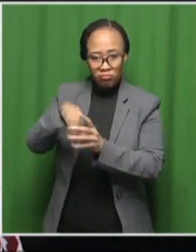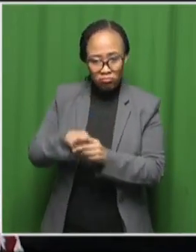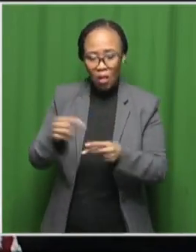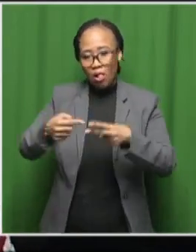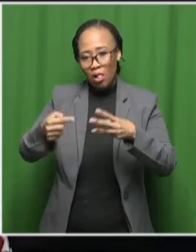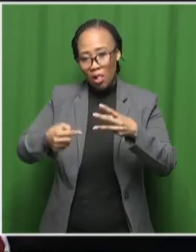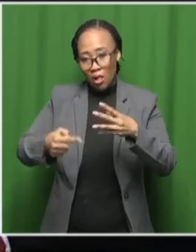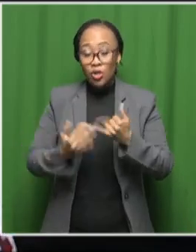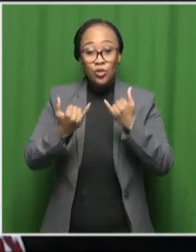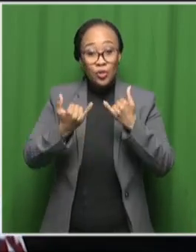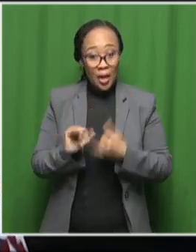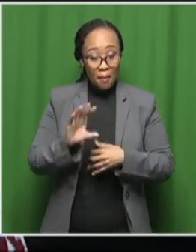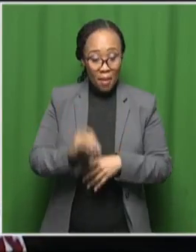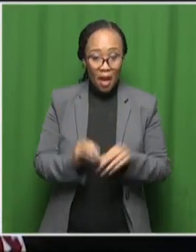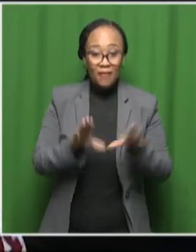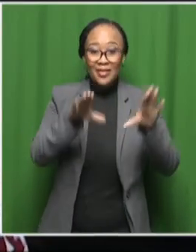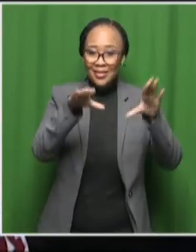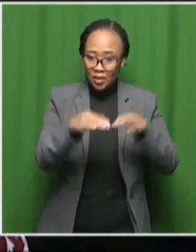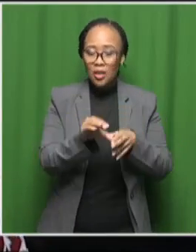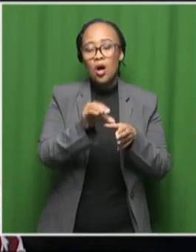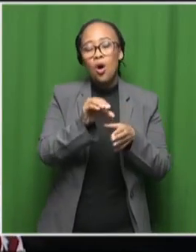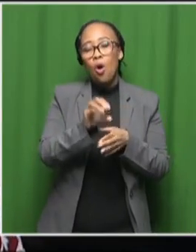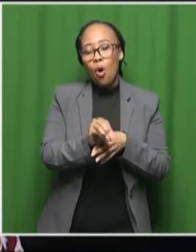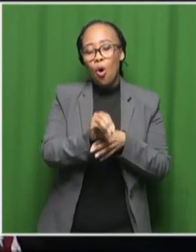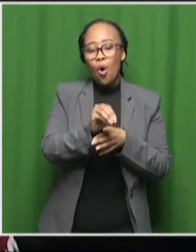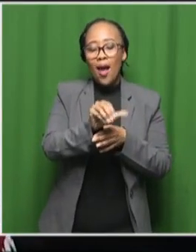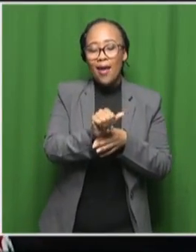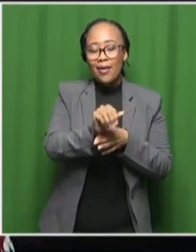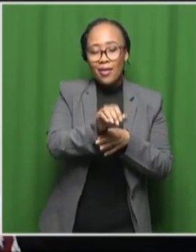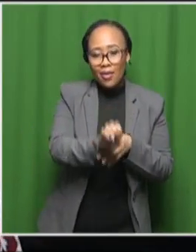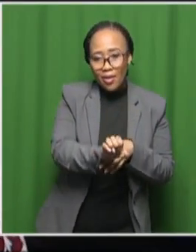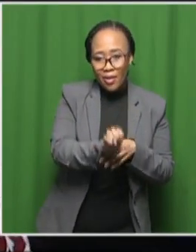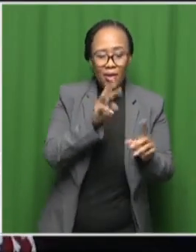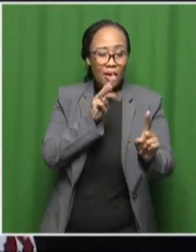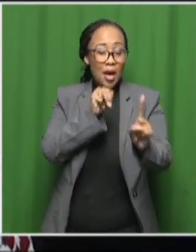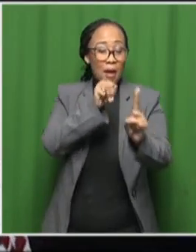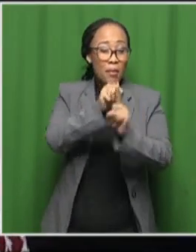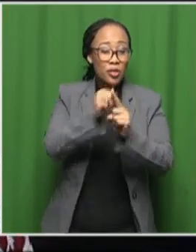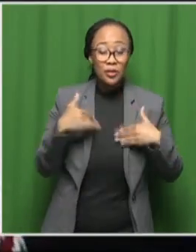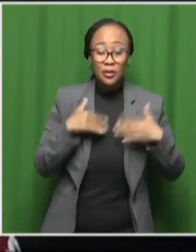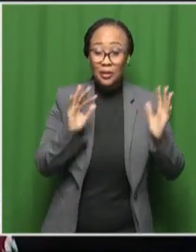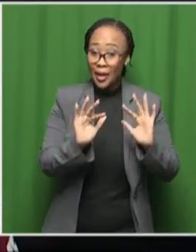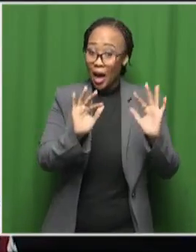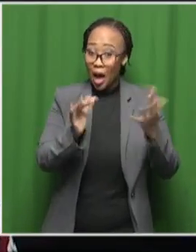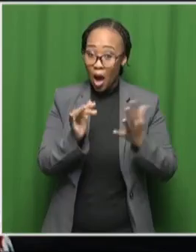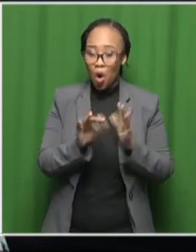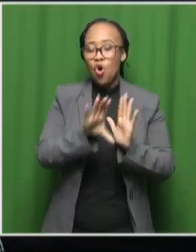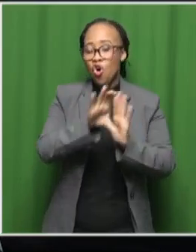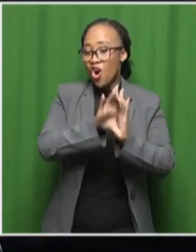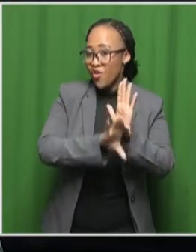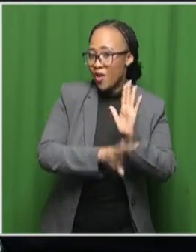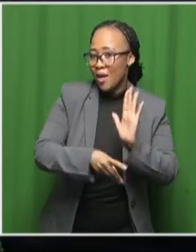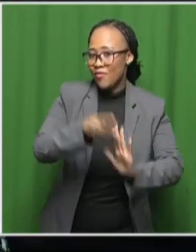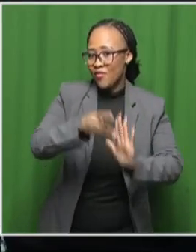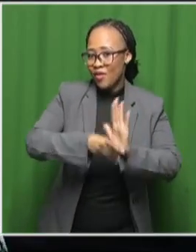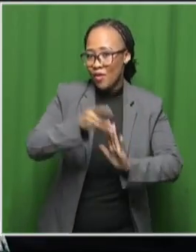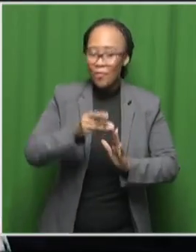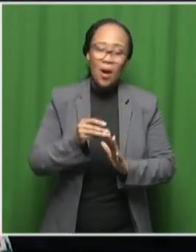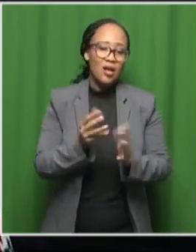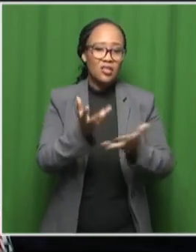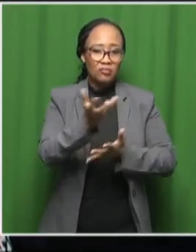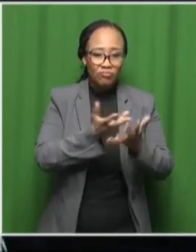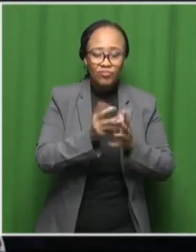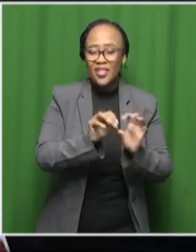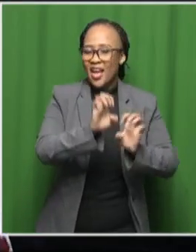session today on the OAE's mission so we are starting with speaking on the curriculum and development curriculum and